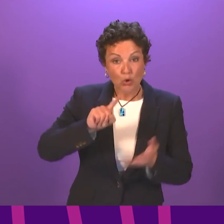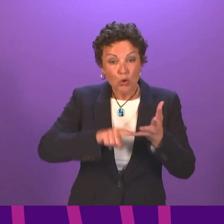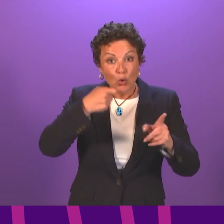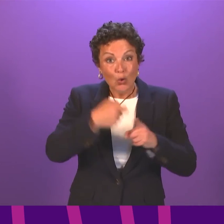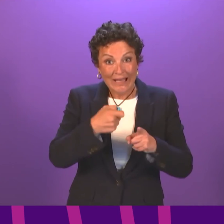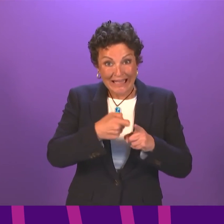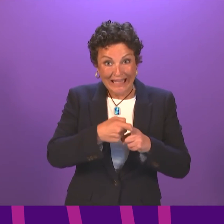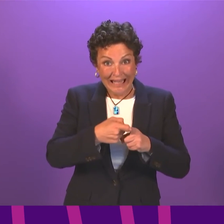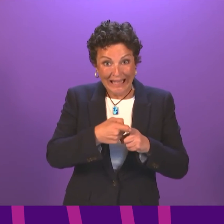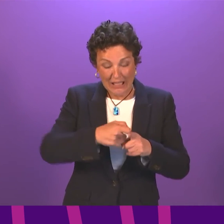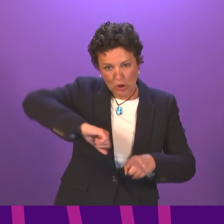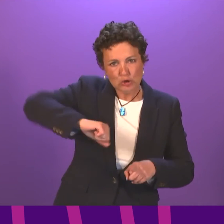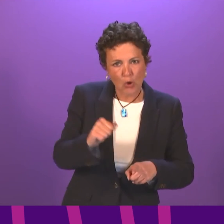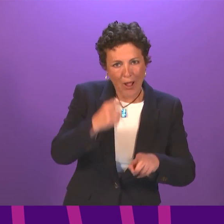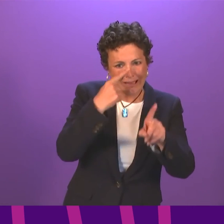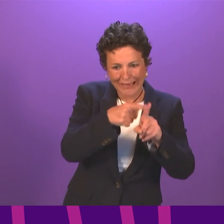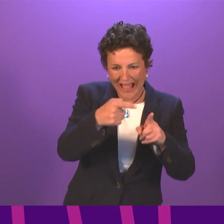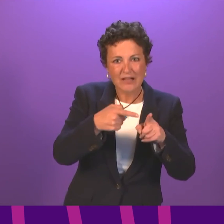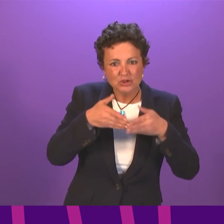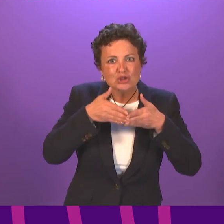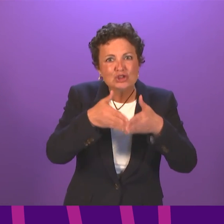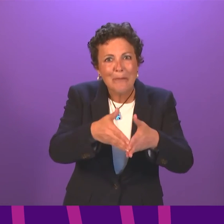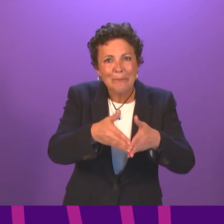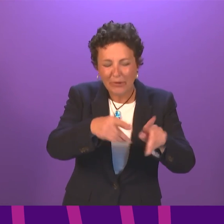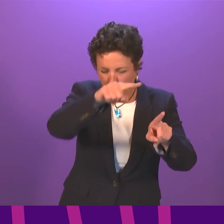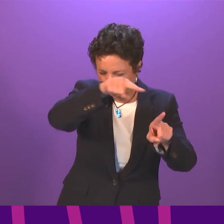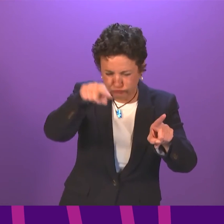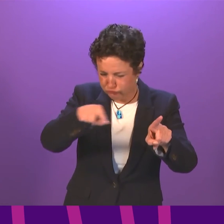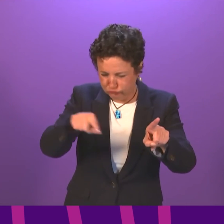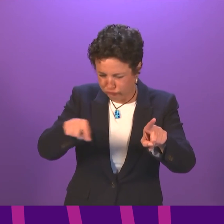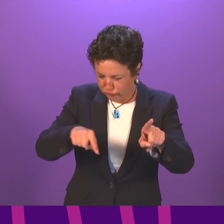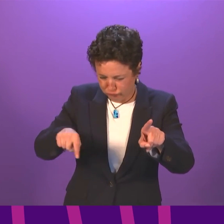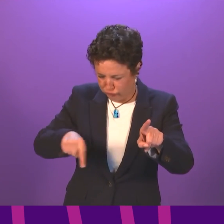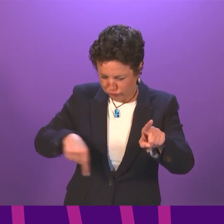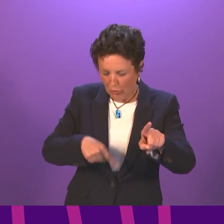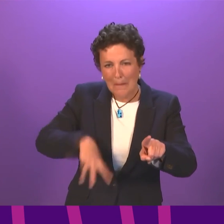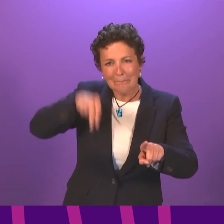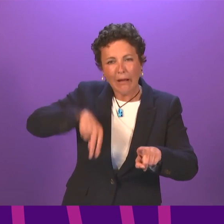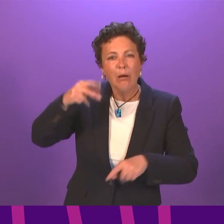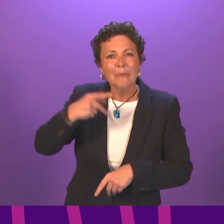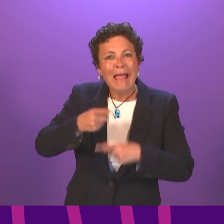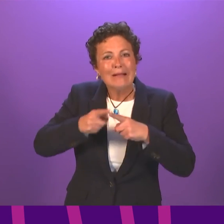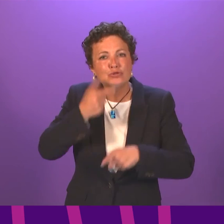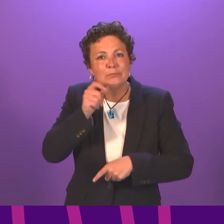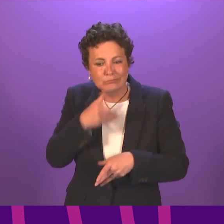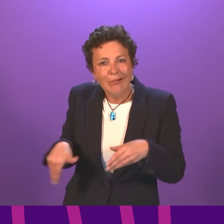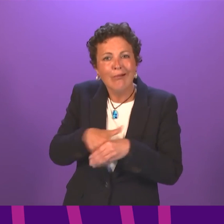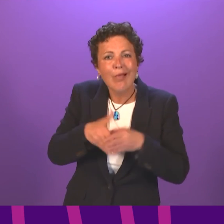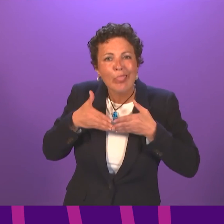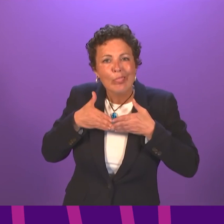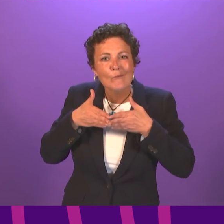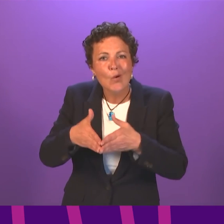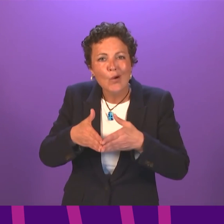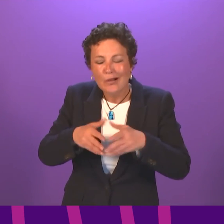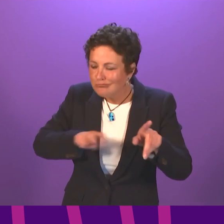in England but not Scotland and why this ban on domestic tourism is in place at a time when thousands of